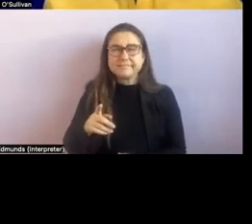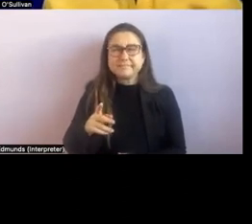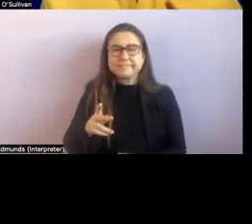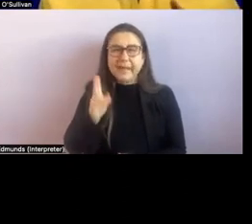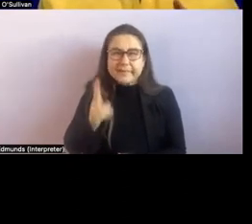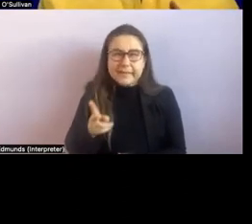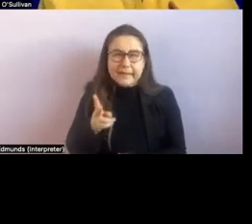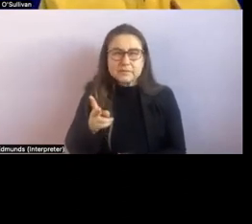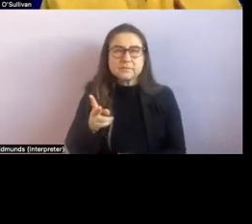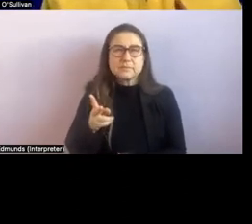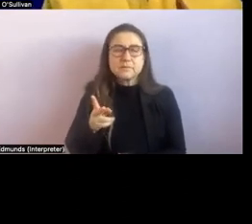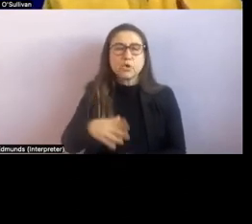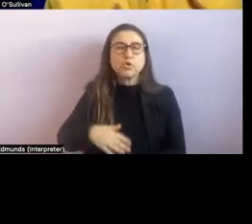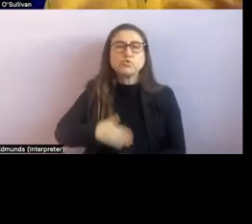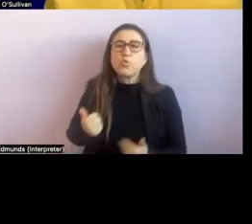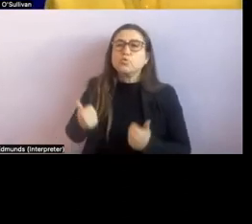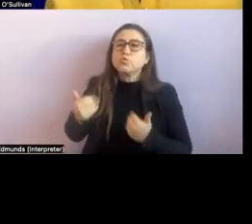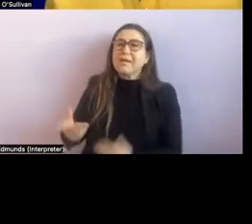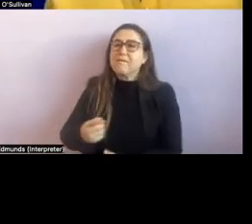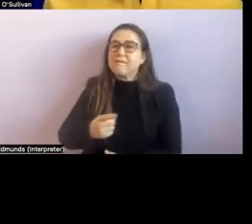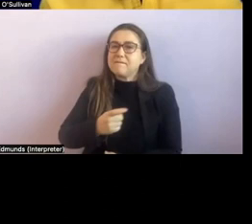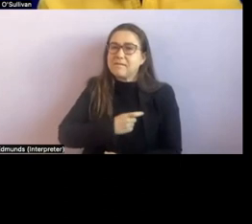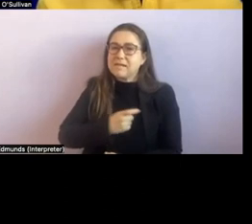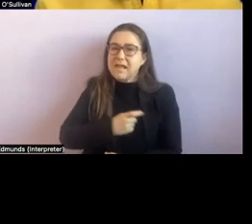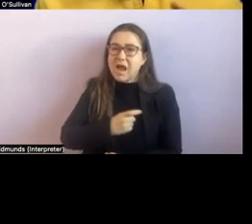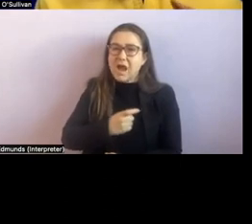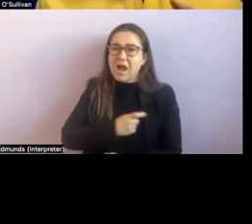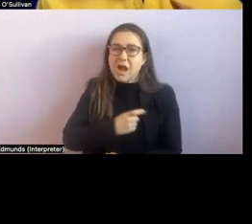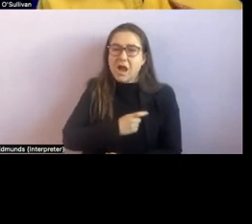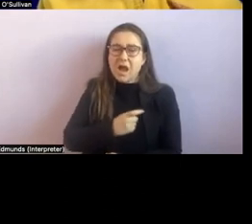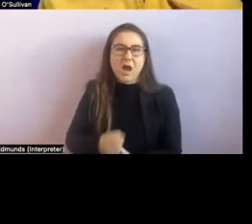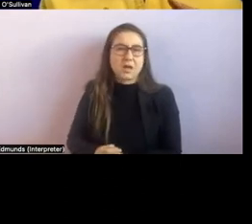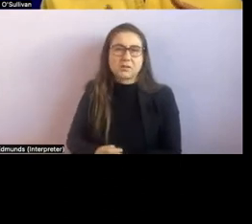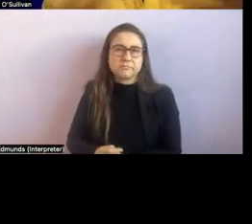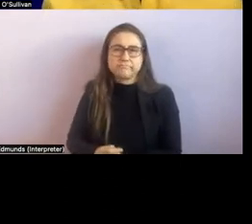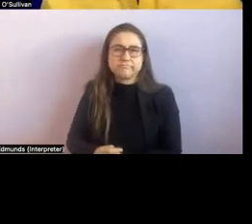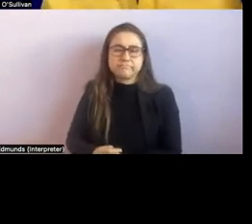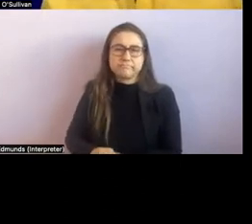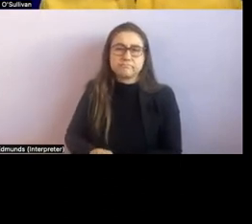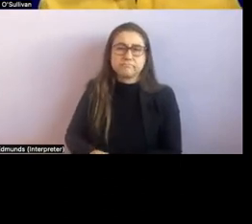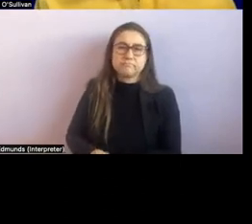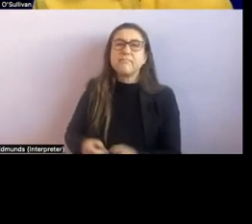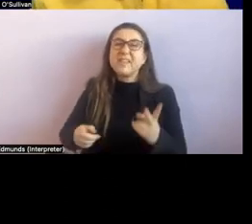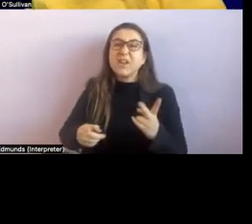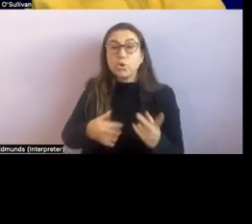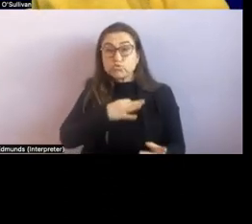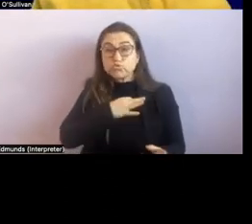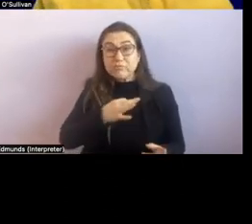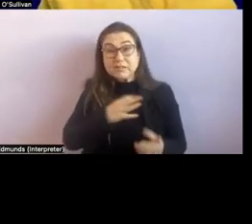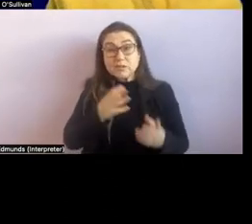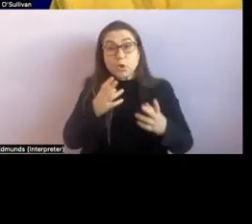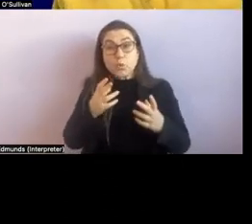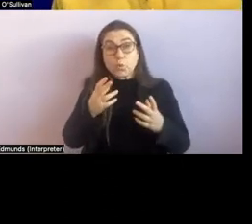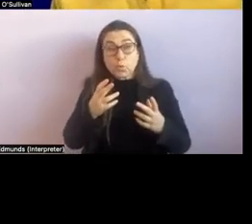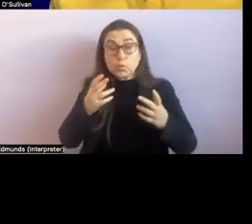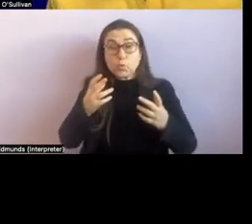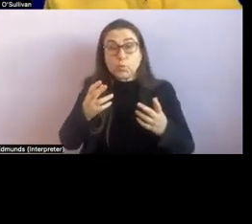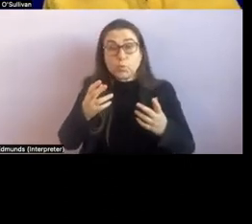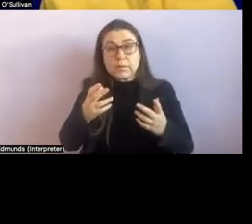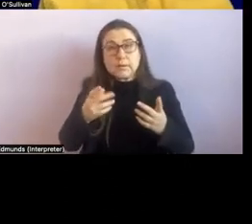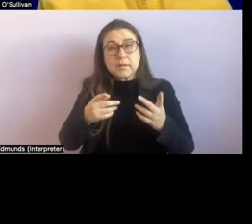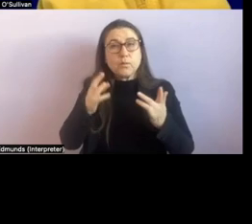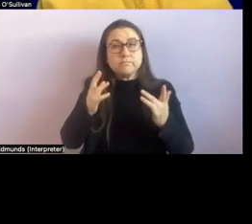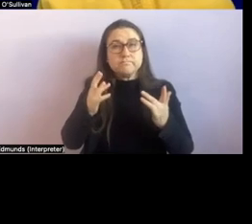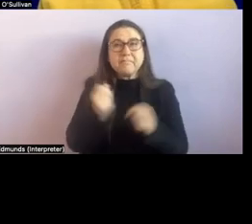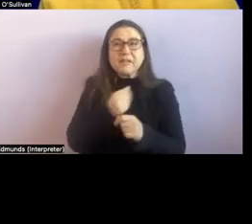someone's safety if there is um you know calculated and uh assessed risks thank you um